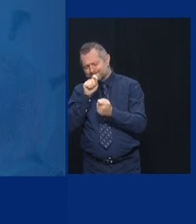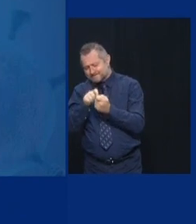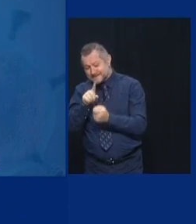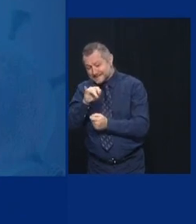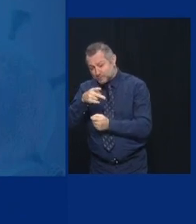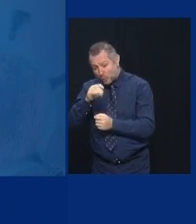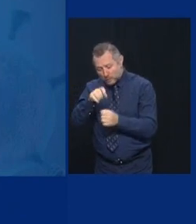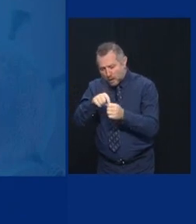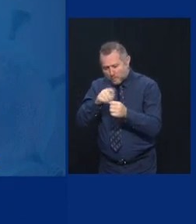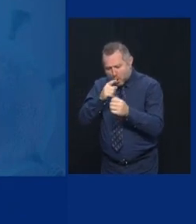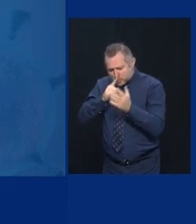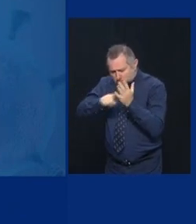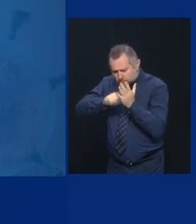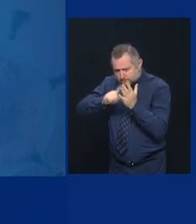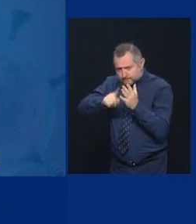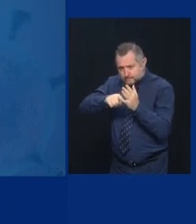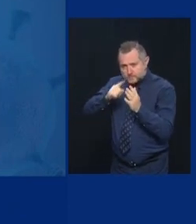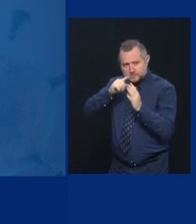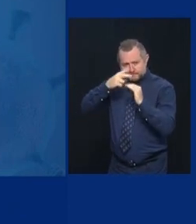than zip codes.